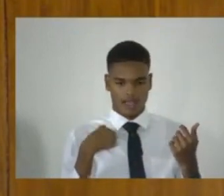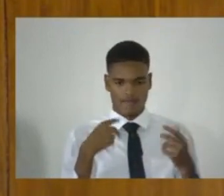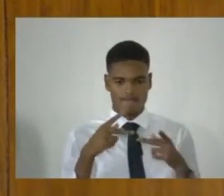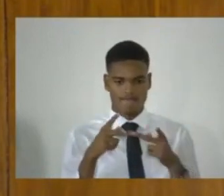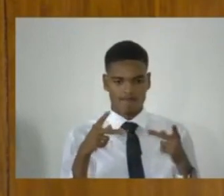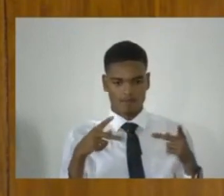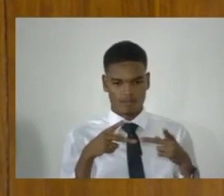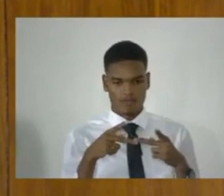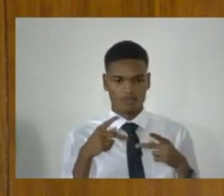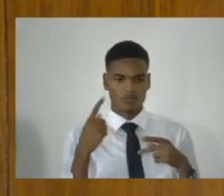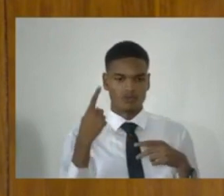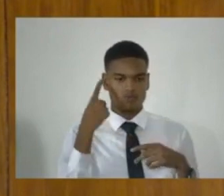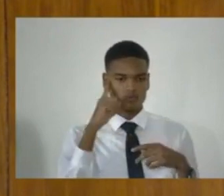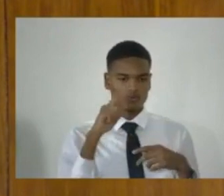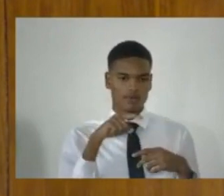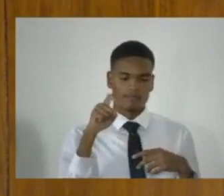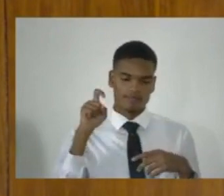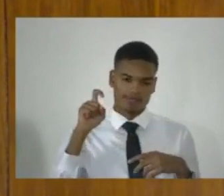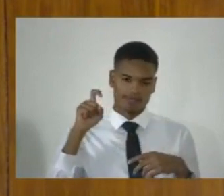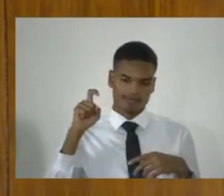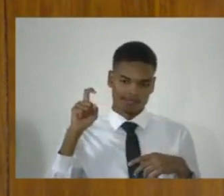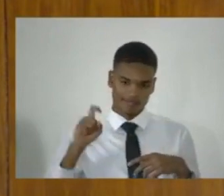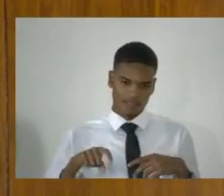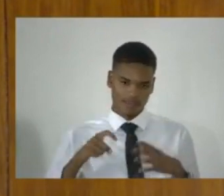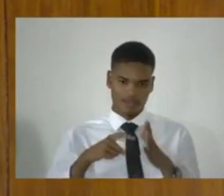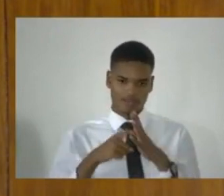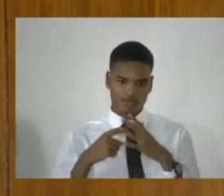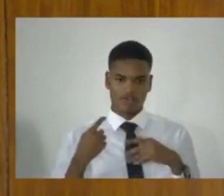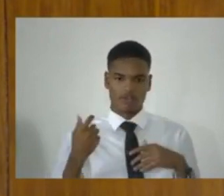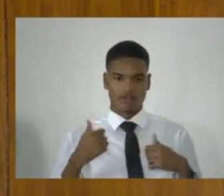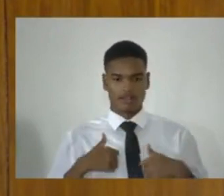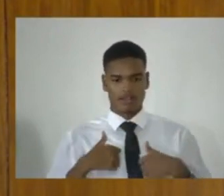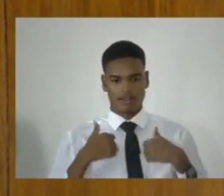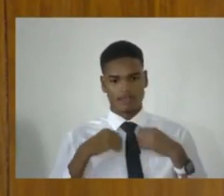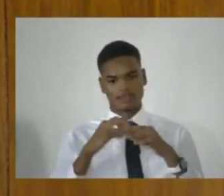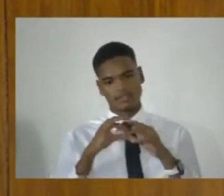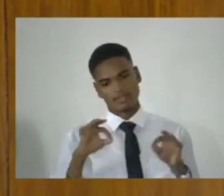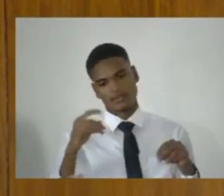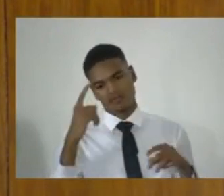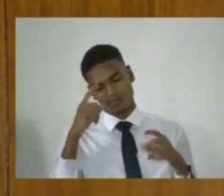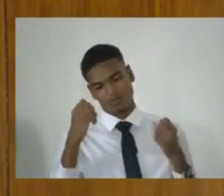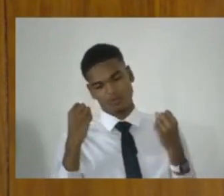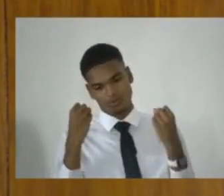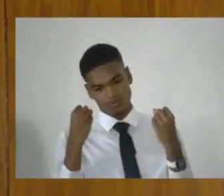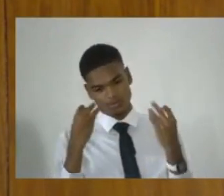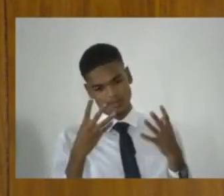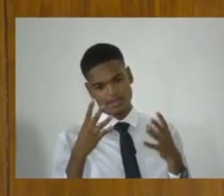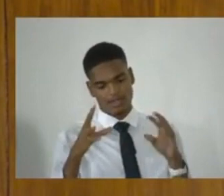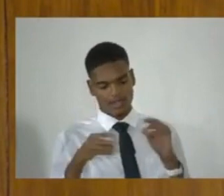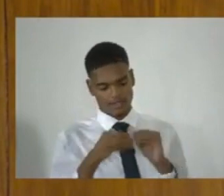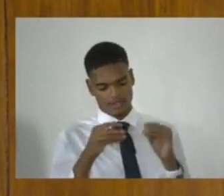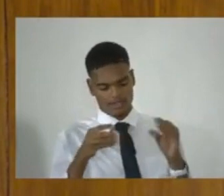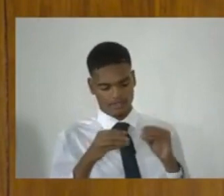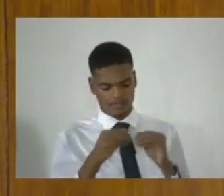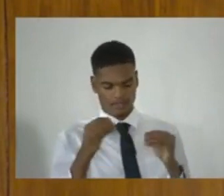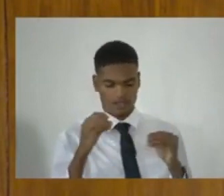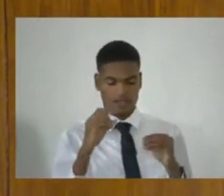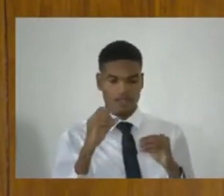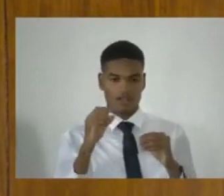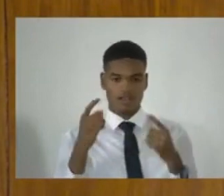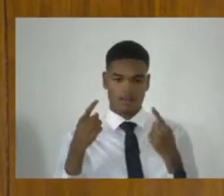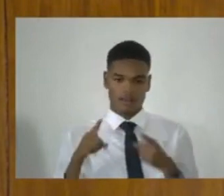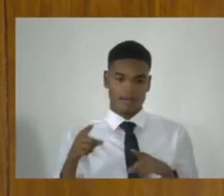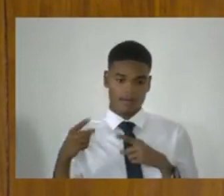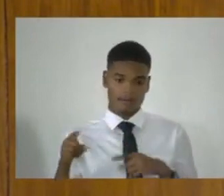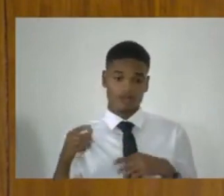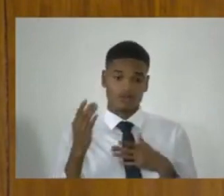mandatory life sentence for so many additional offenses, some of them not